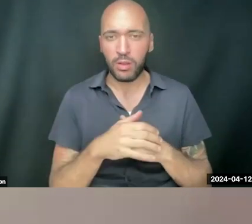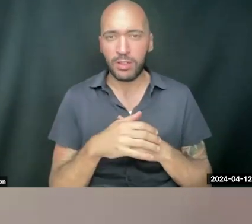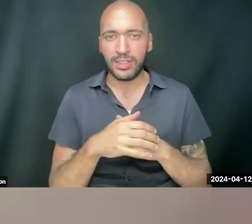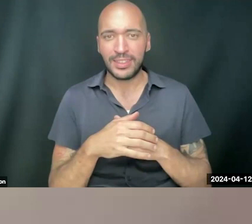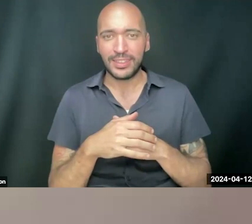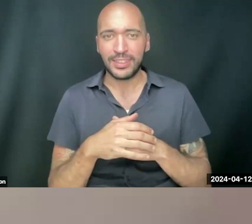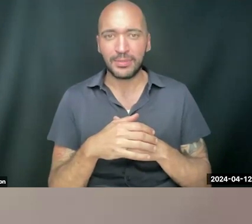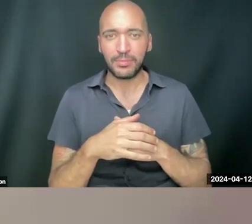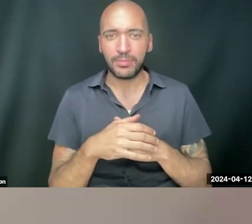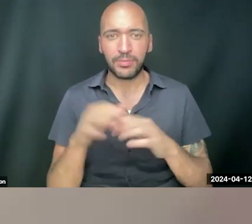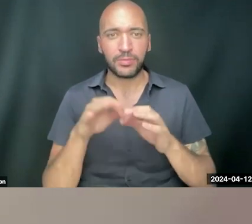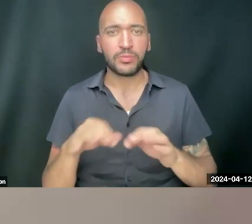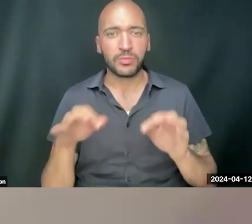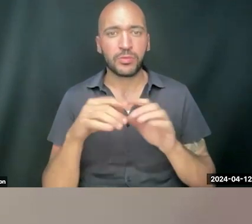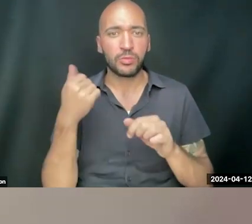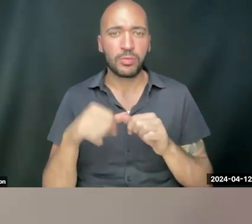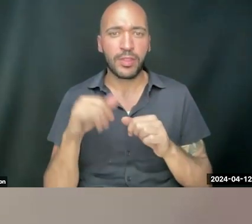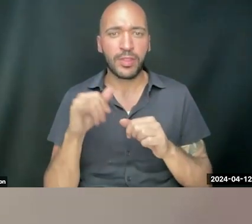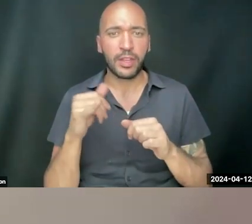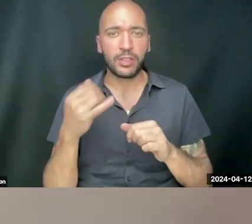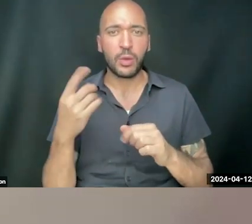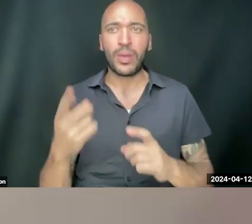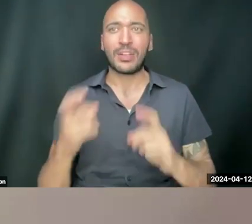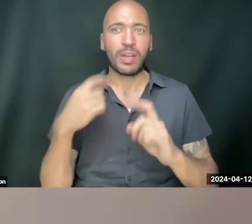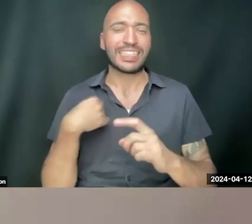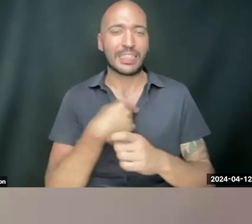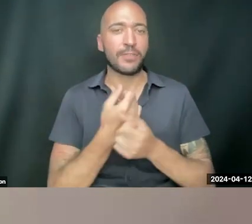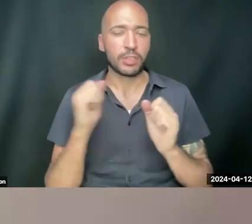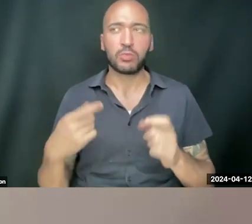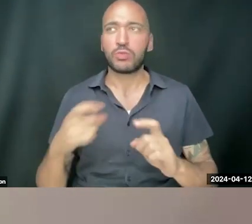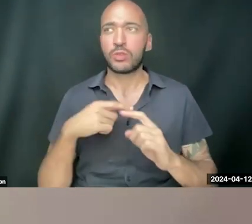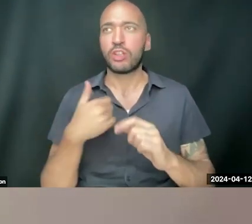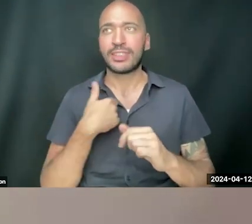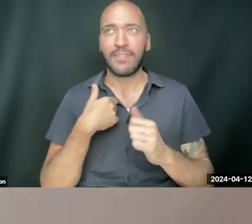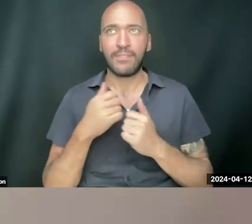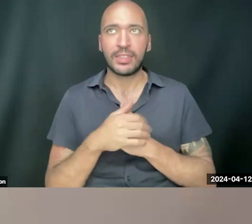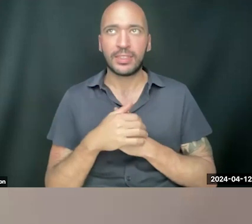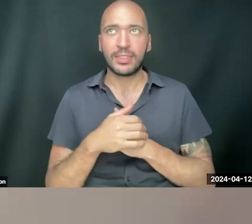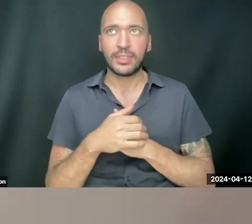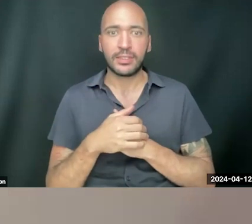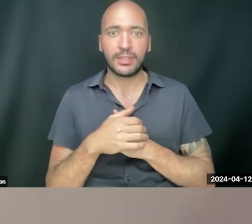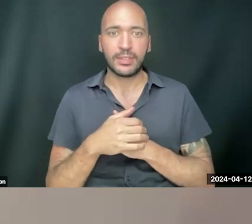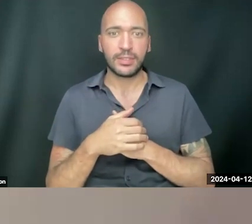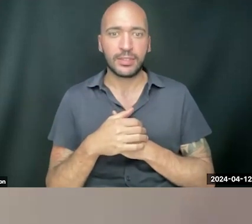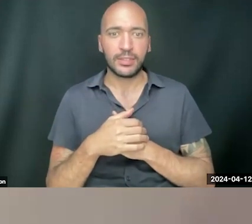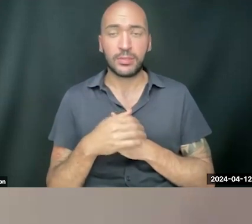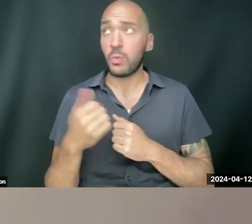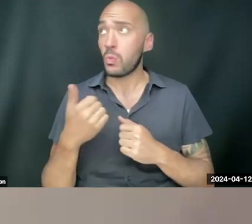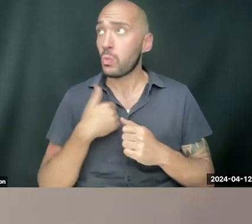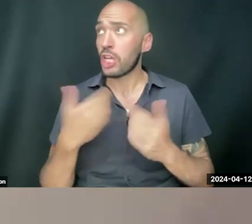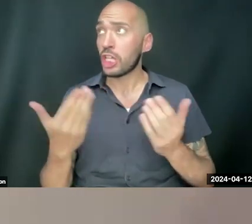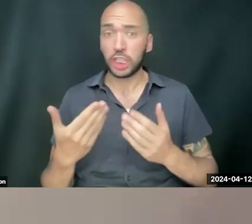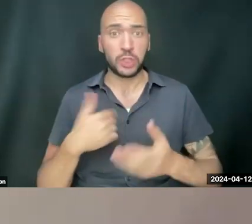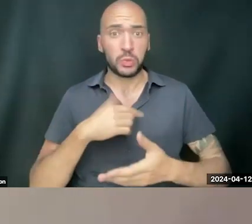And so it's also important for us to remember that nobody grants us freedom. We grant it to ourselves. Um, and we are free if we are here and talking,